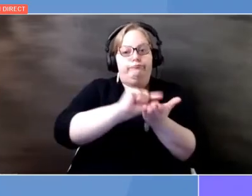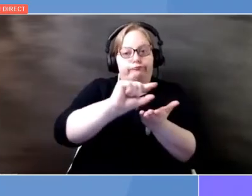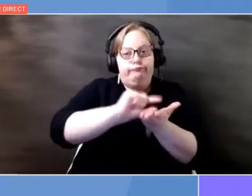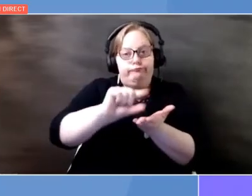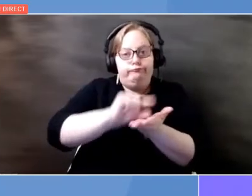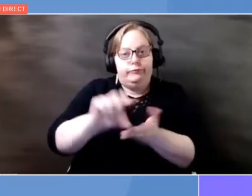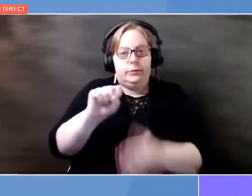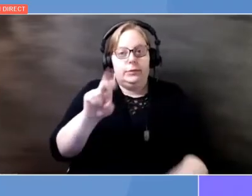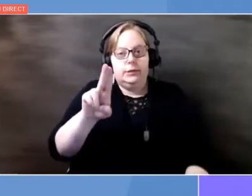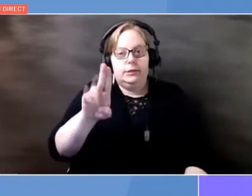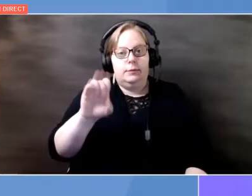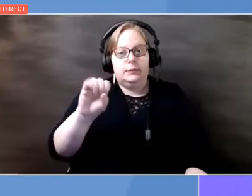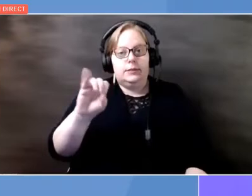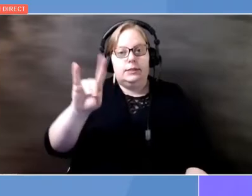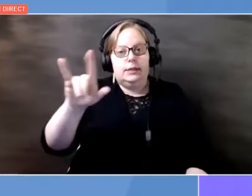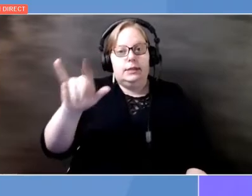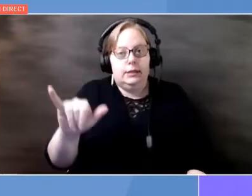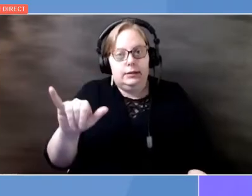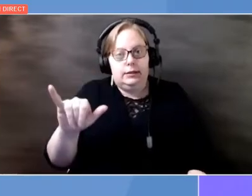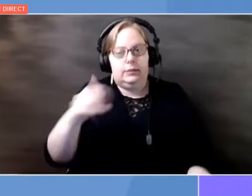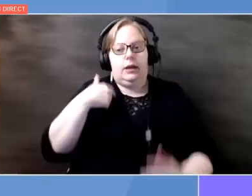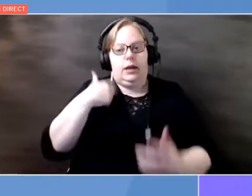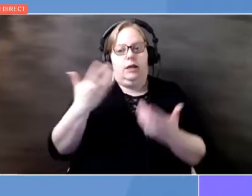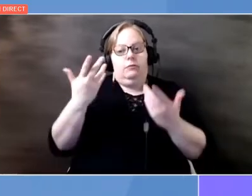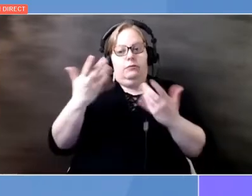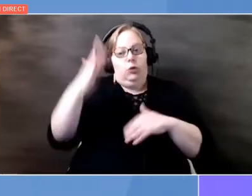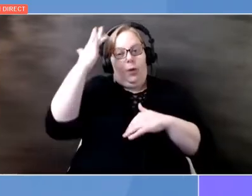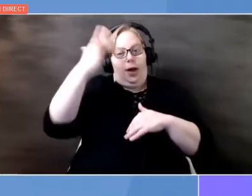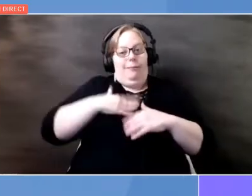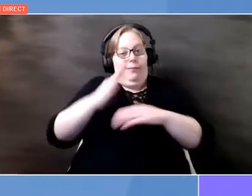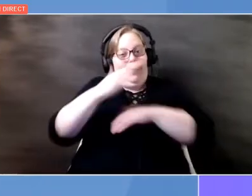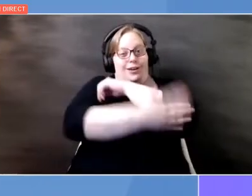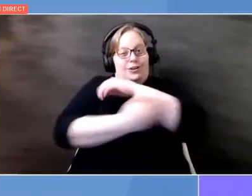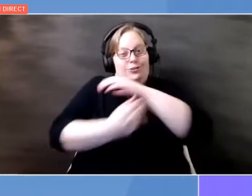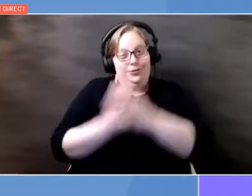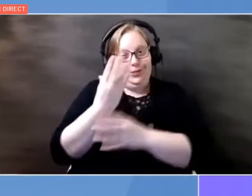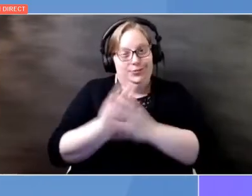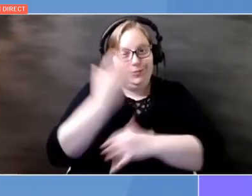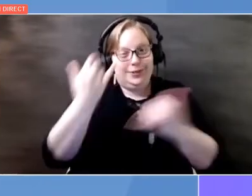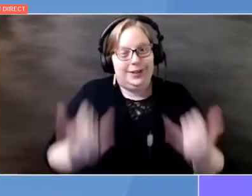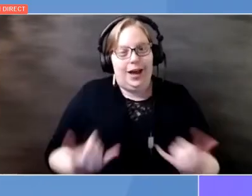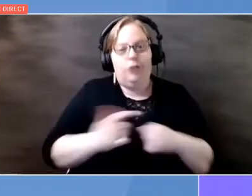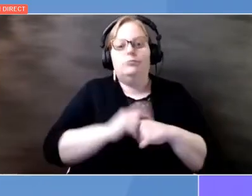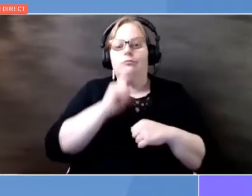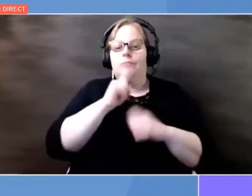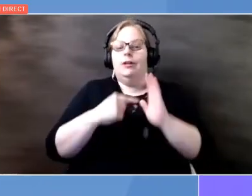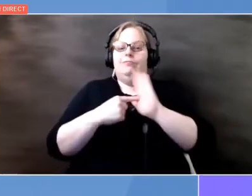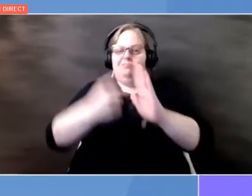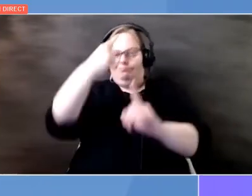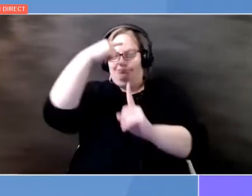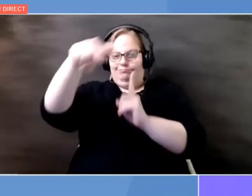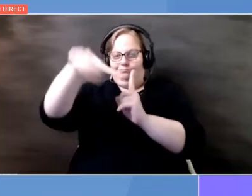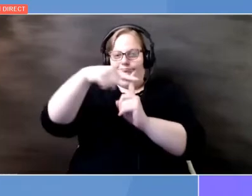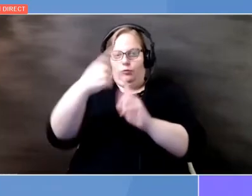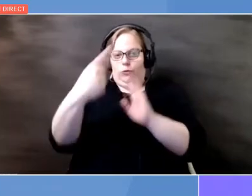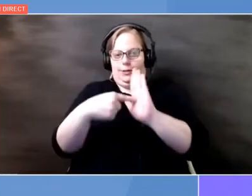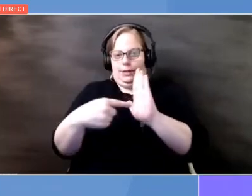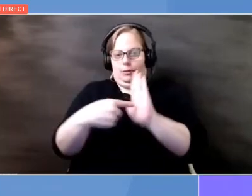Let me finish, because it is the spring in my country, with an optimistic example of Cerro Luminador,